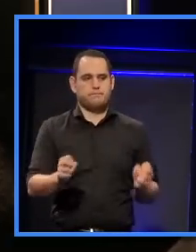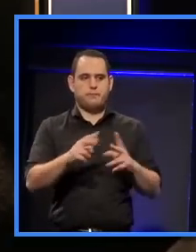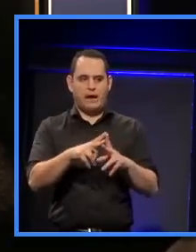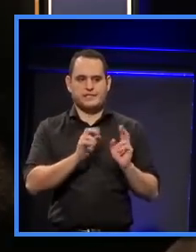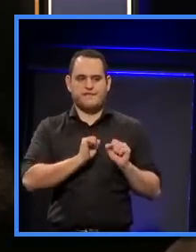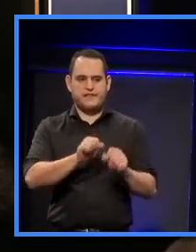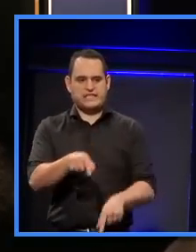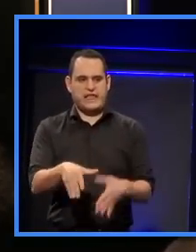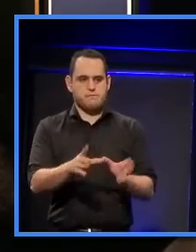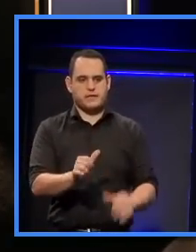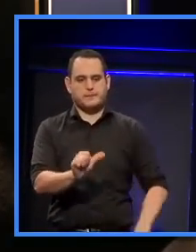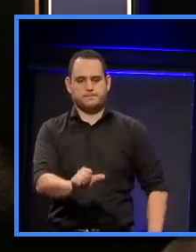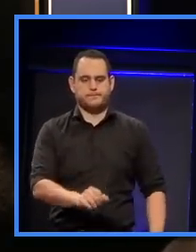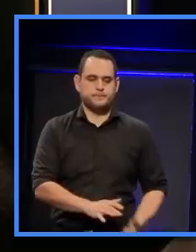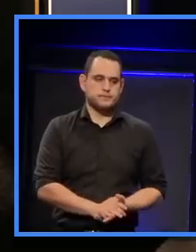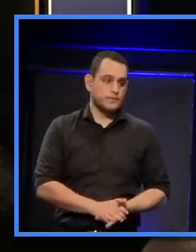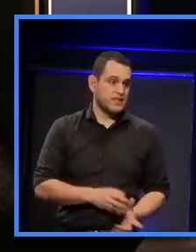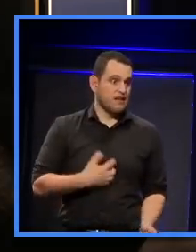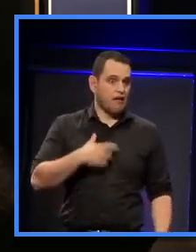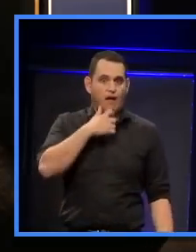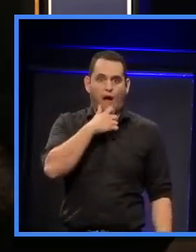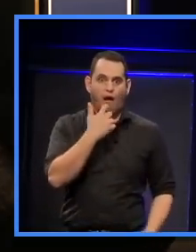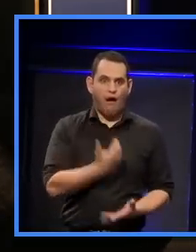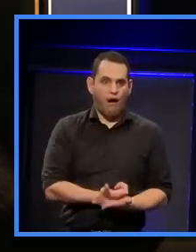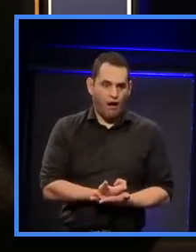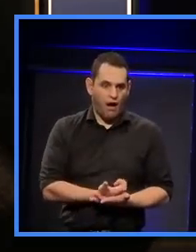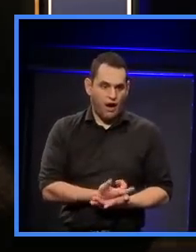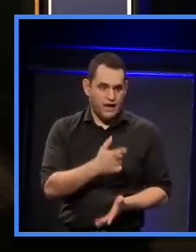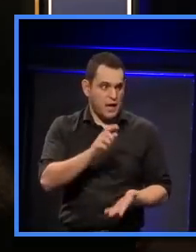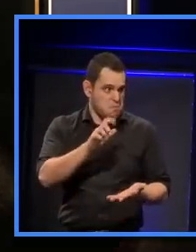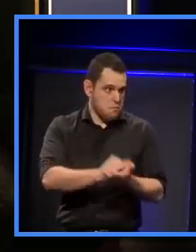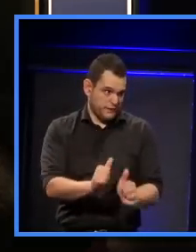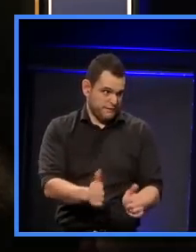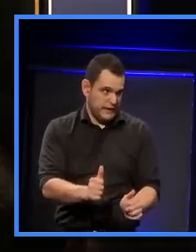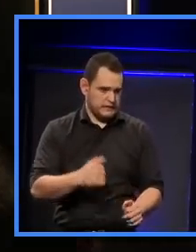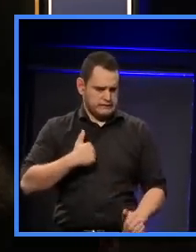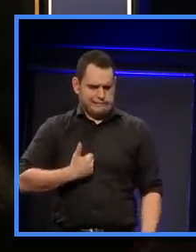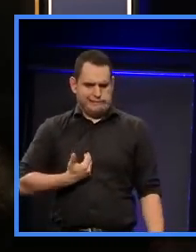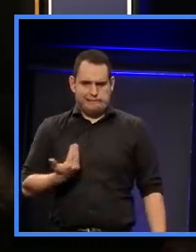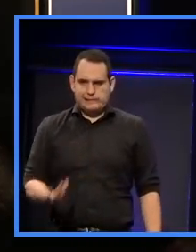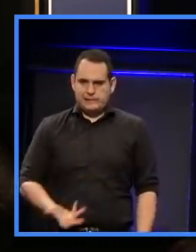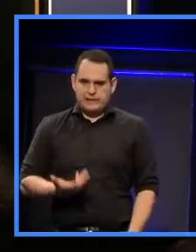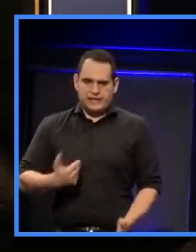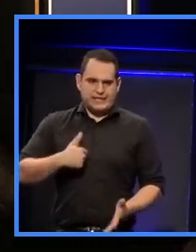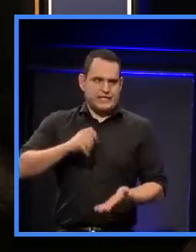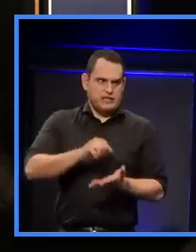So, I didn't realise that they got booked out quite that fast, so I need to get my bum in gear really, don't I?